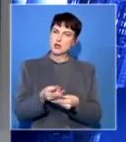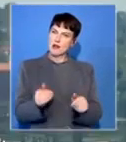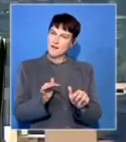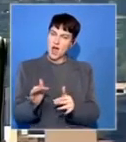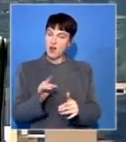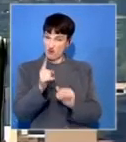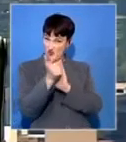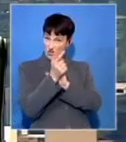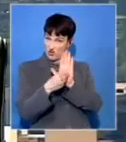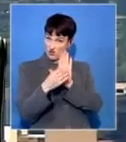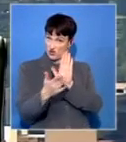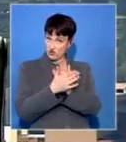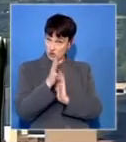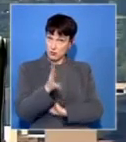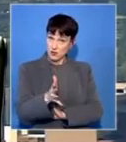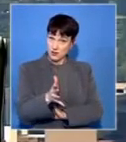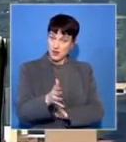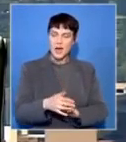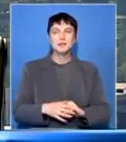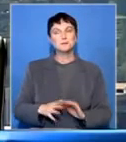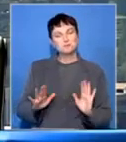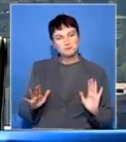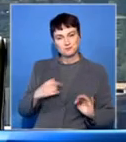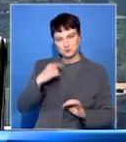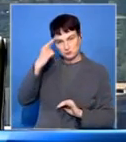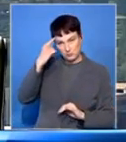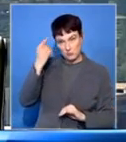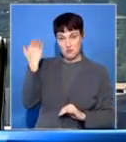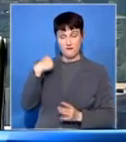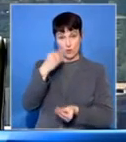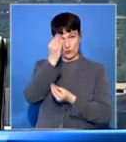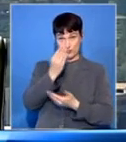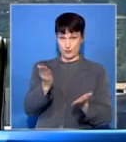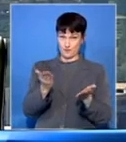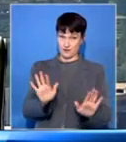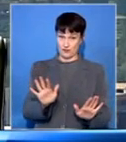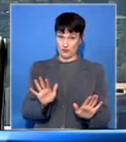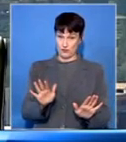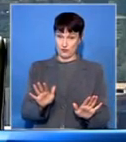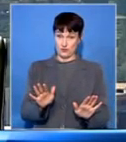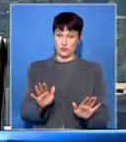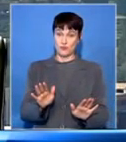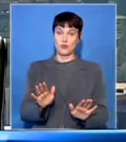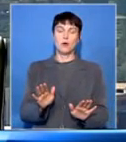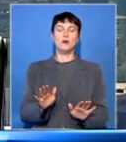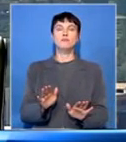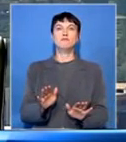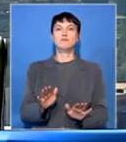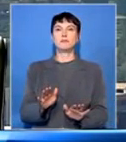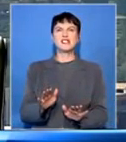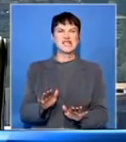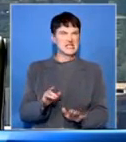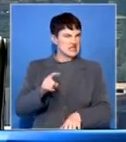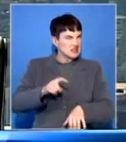I think I should repeat what I've said previously, that in the event of an